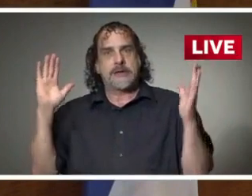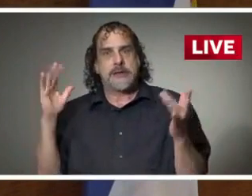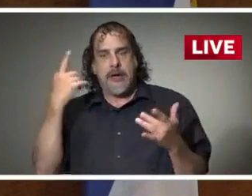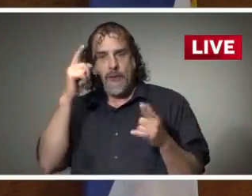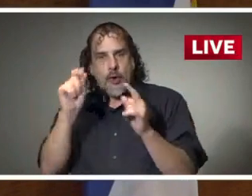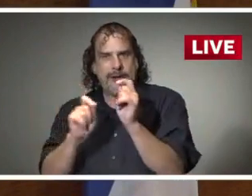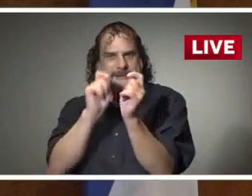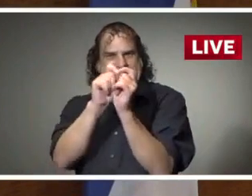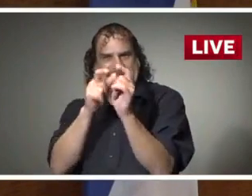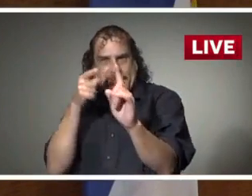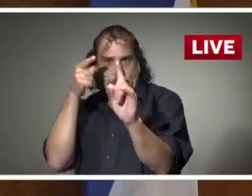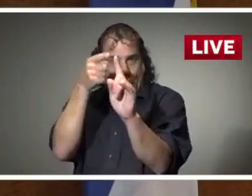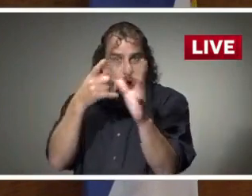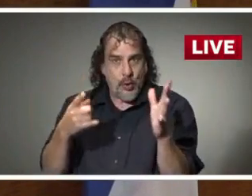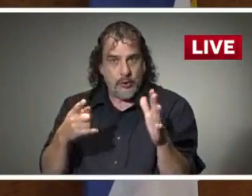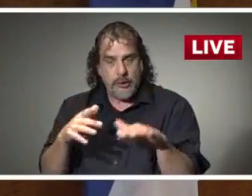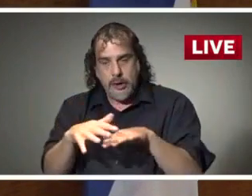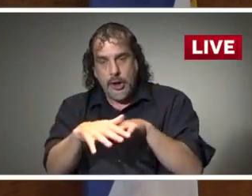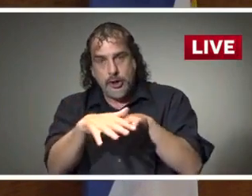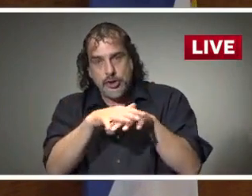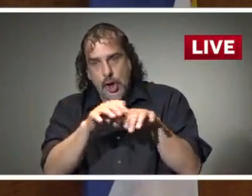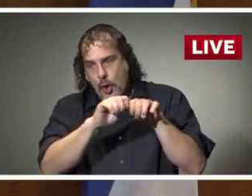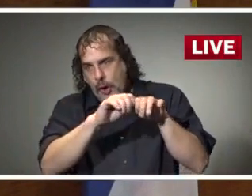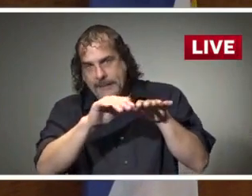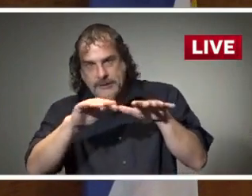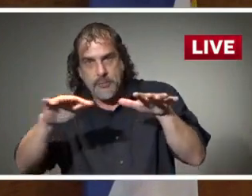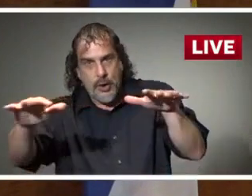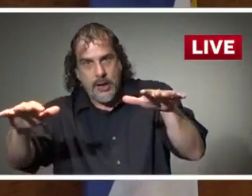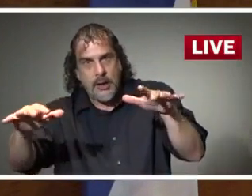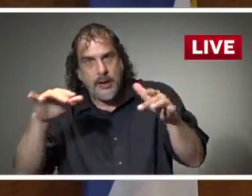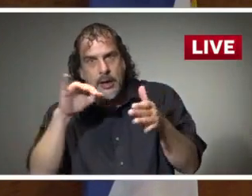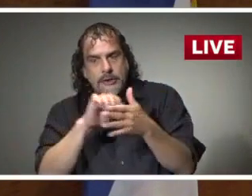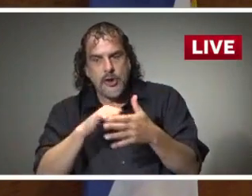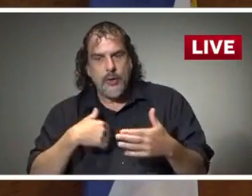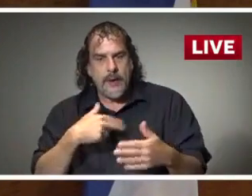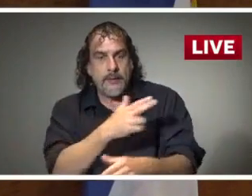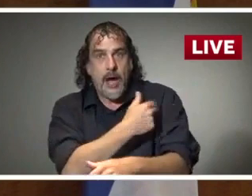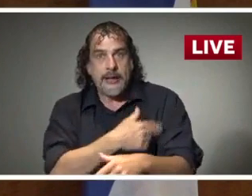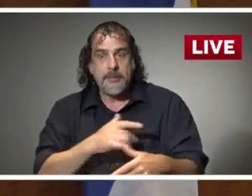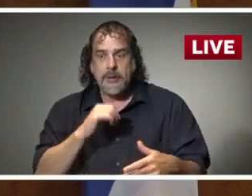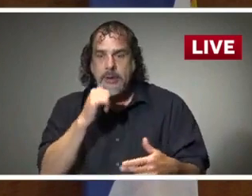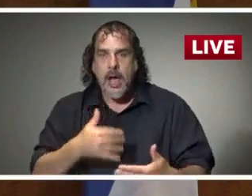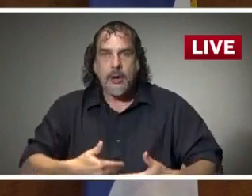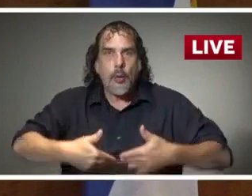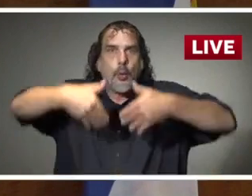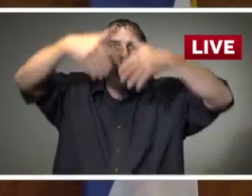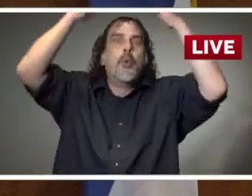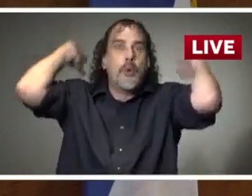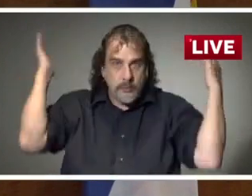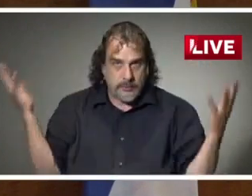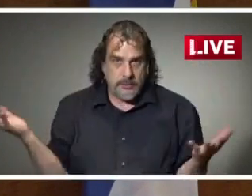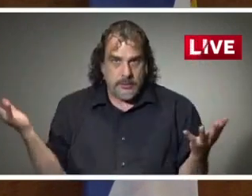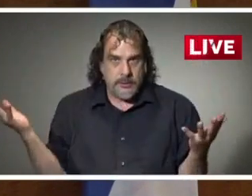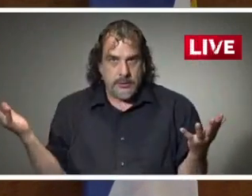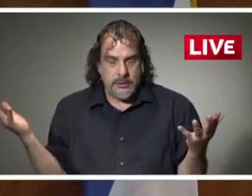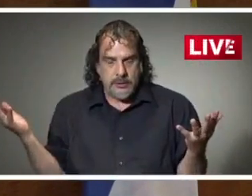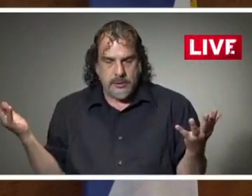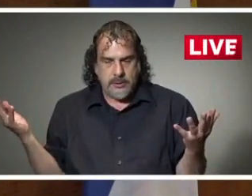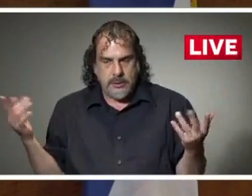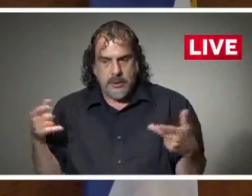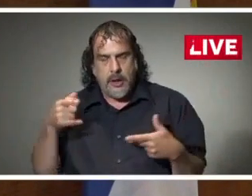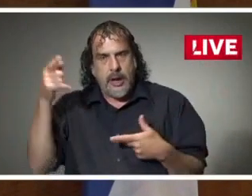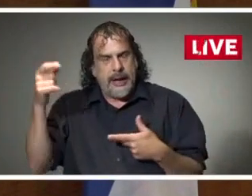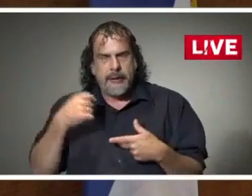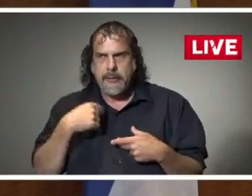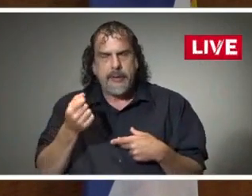goal to slow the spread so that our health care system will not be overwhelmed. I do not understand those people